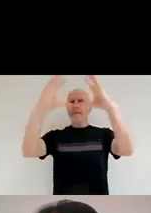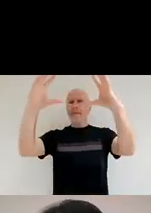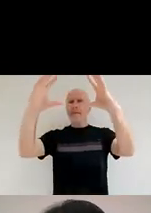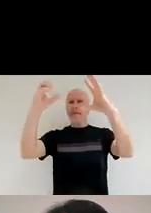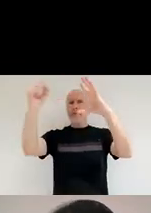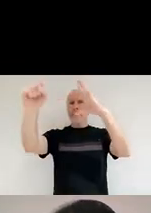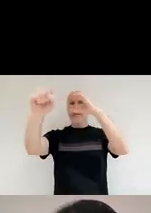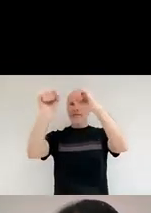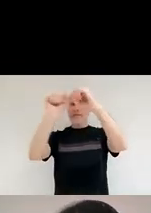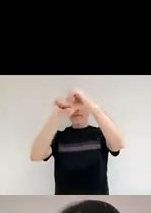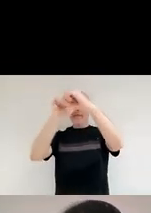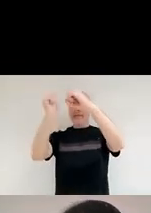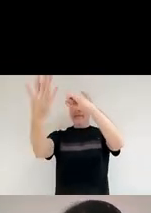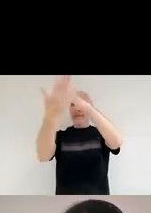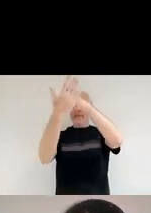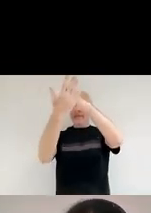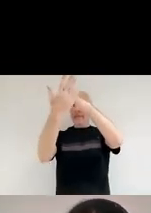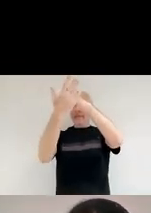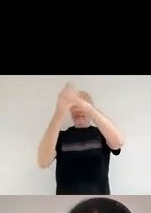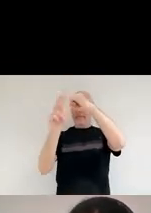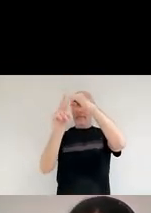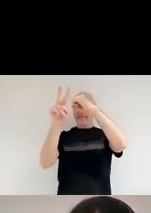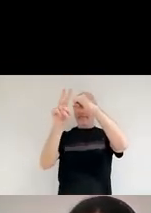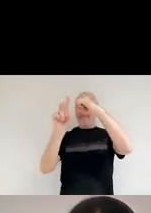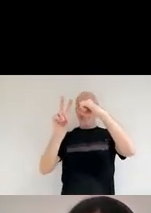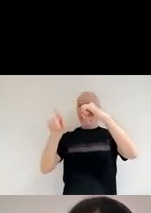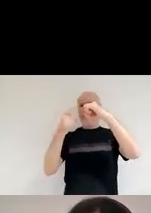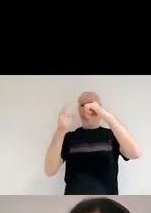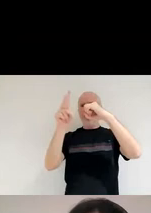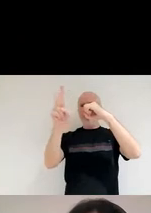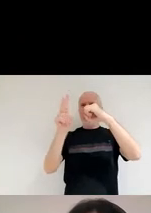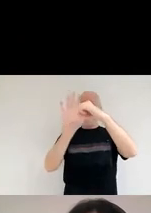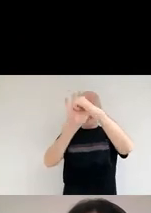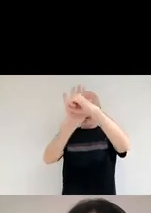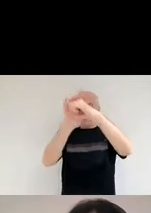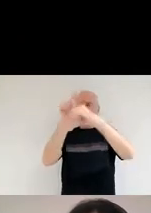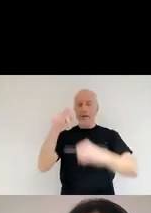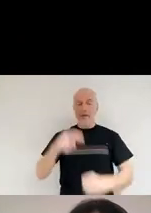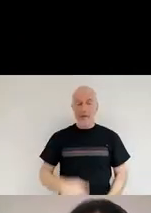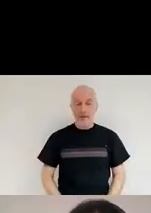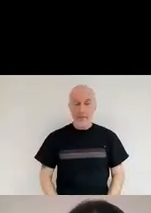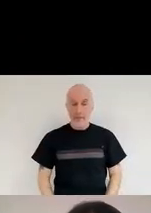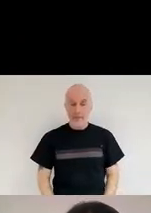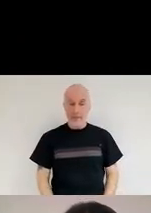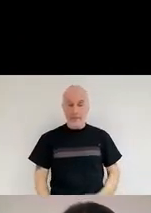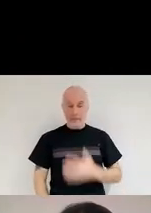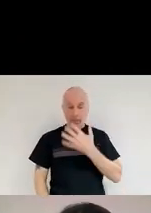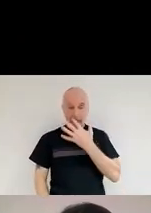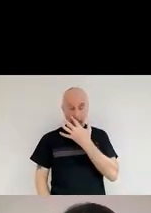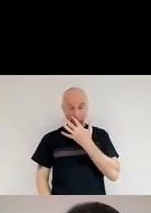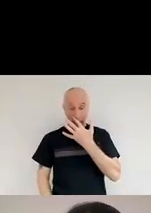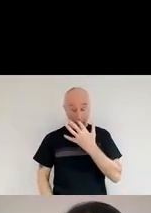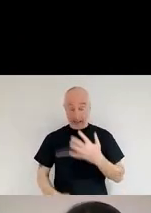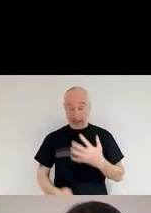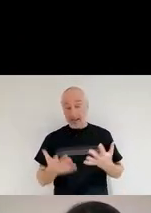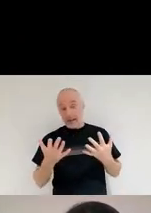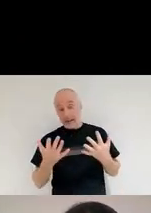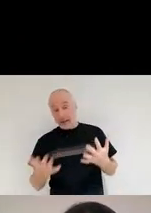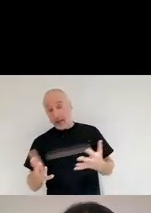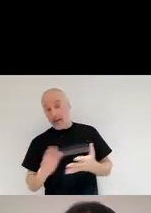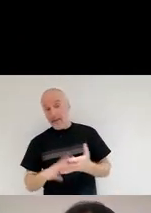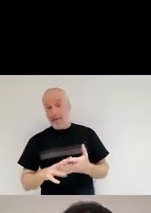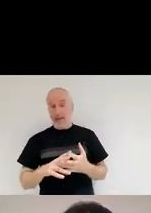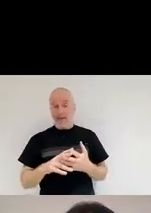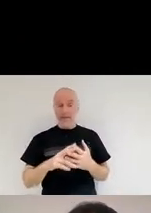blocked by this dust in this cloud. Okay. Now, if we were looking at the scattered lighting